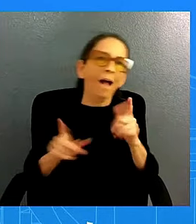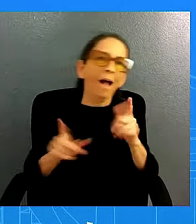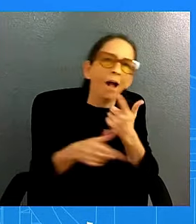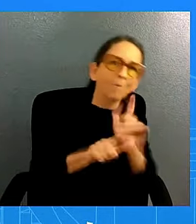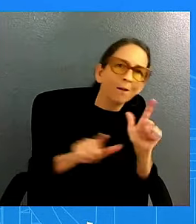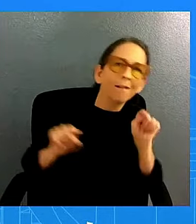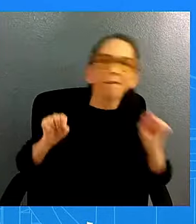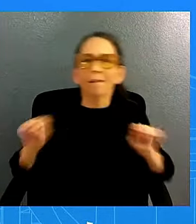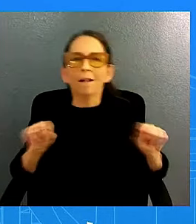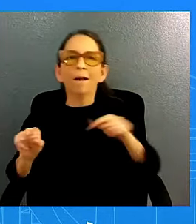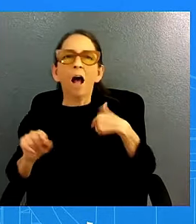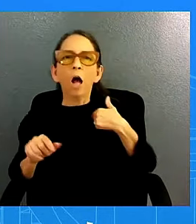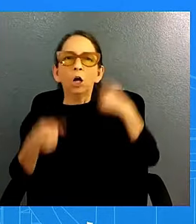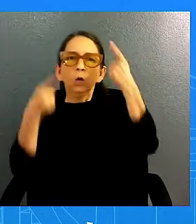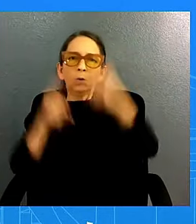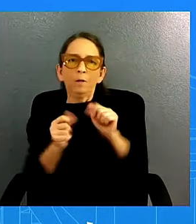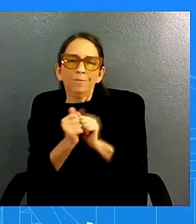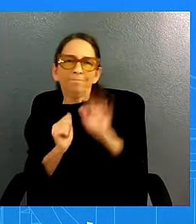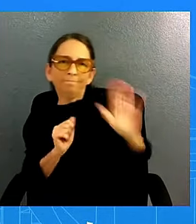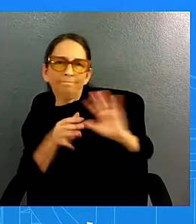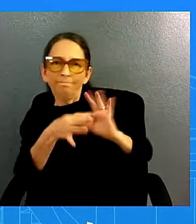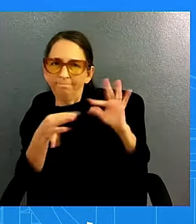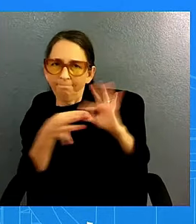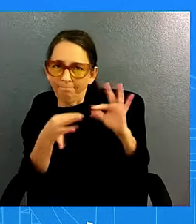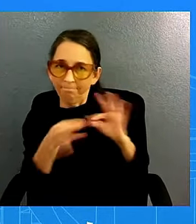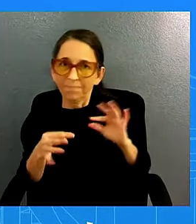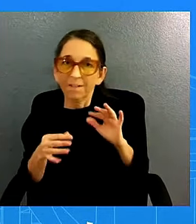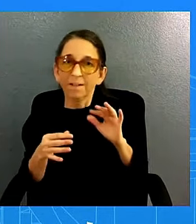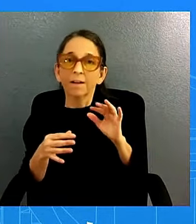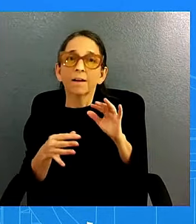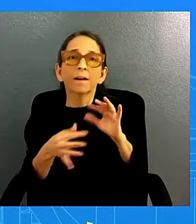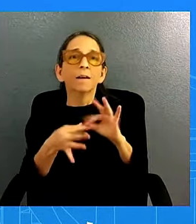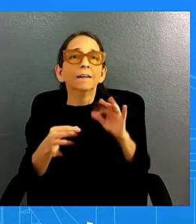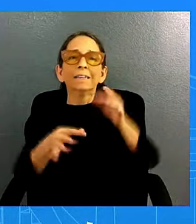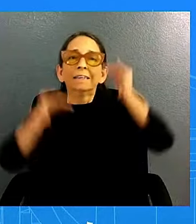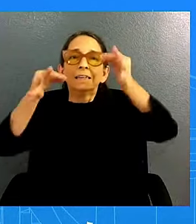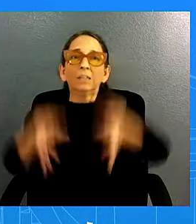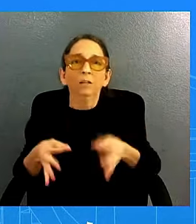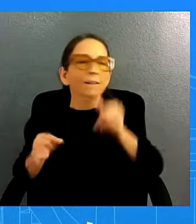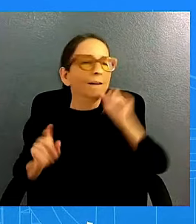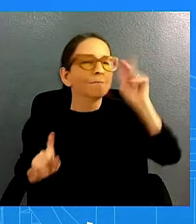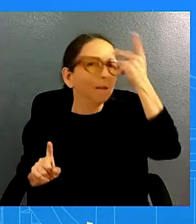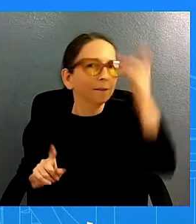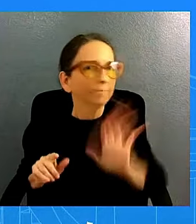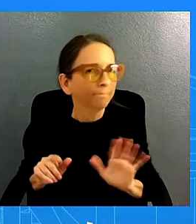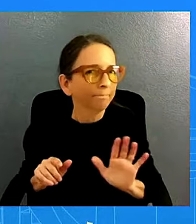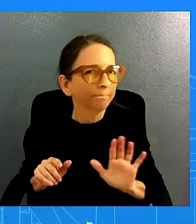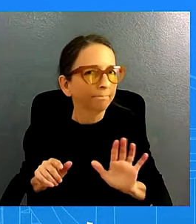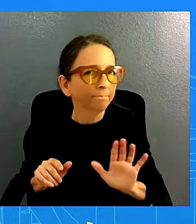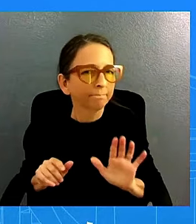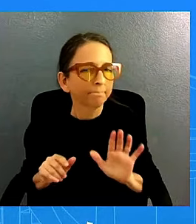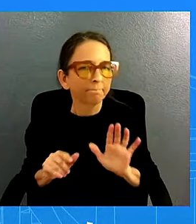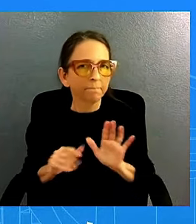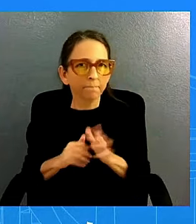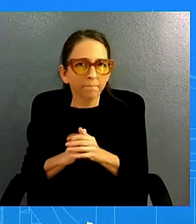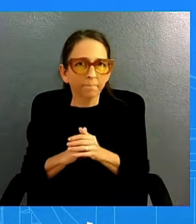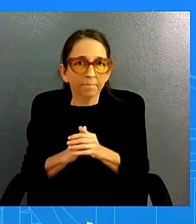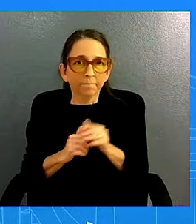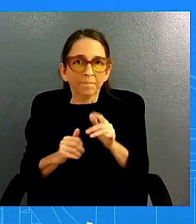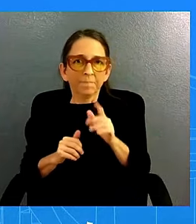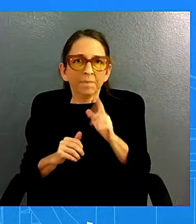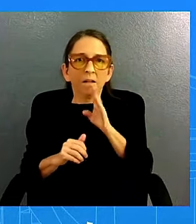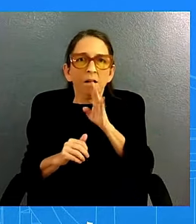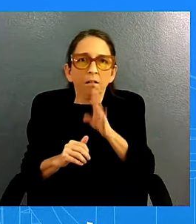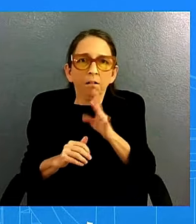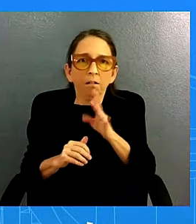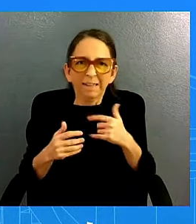with on the non-political non-politicalization political zate i don't know how to say that word on the uh on on on the